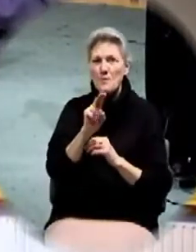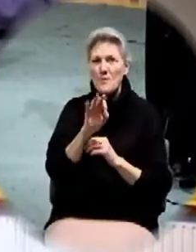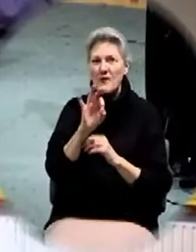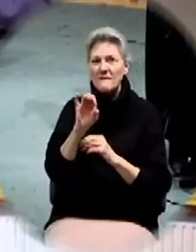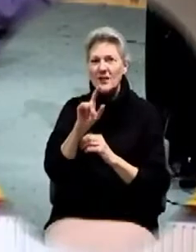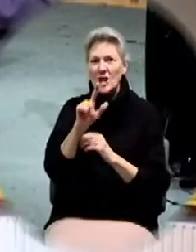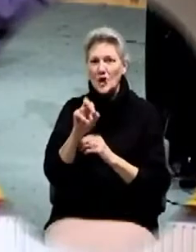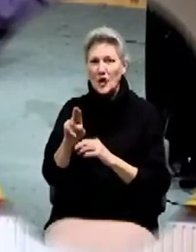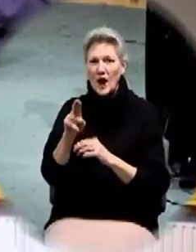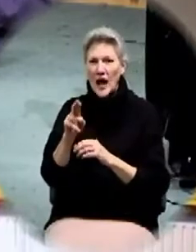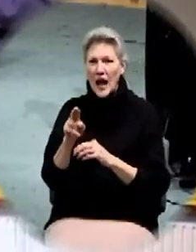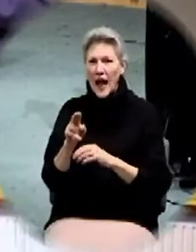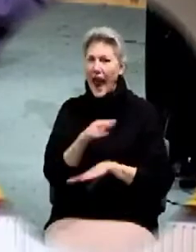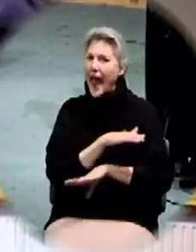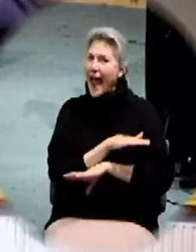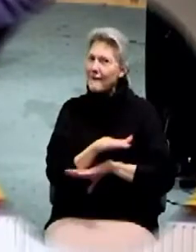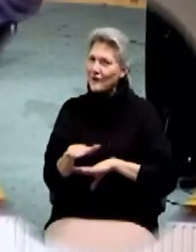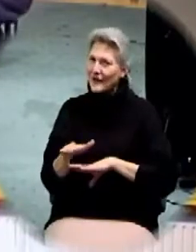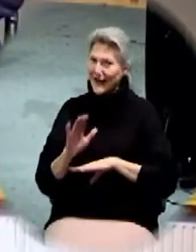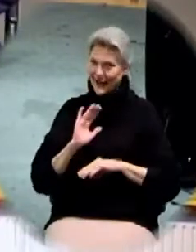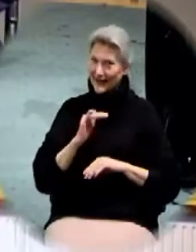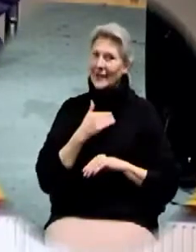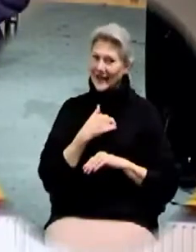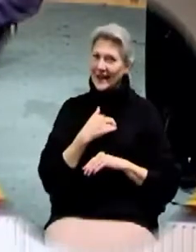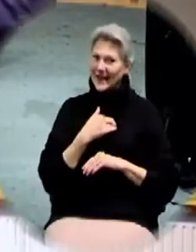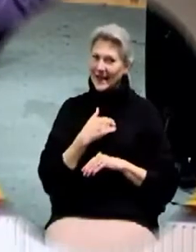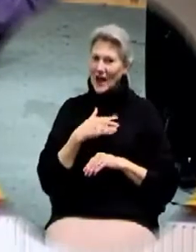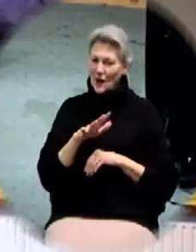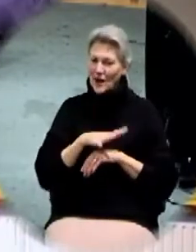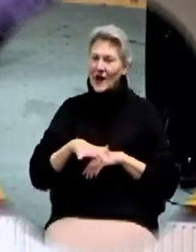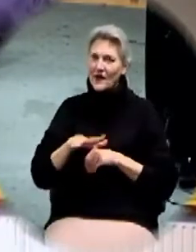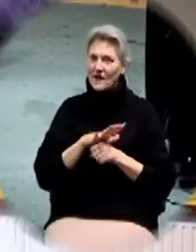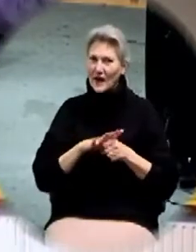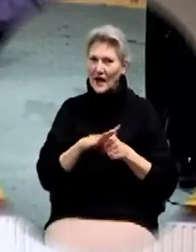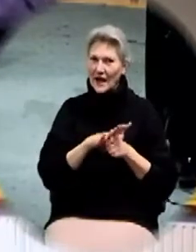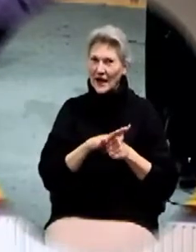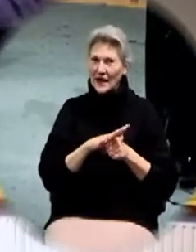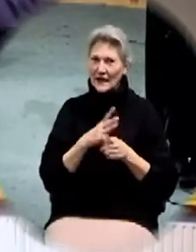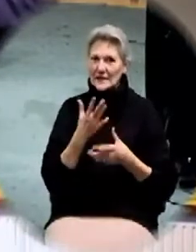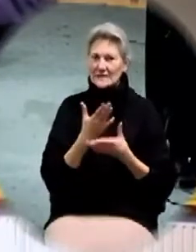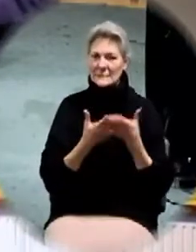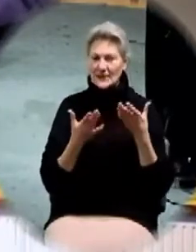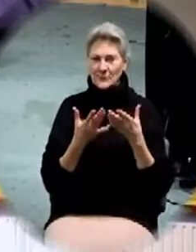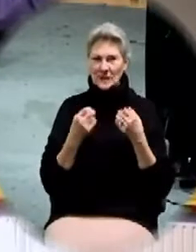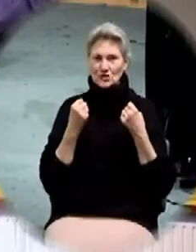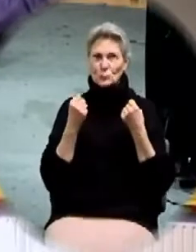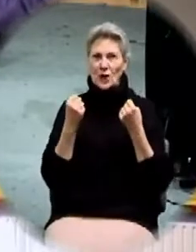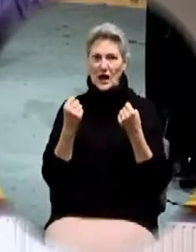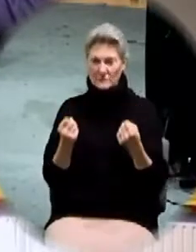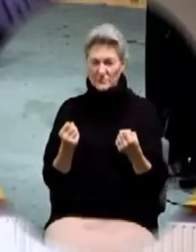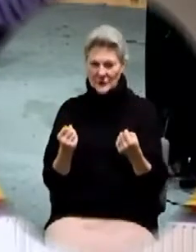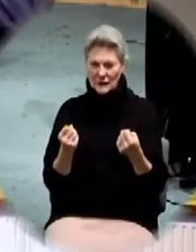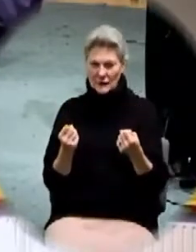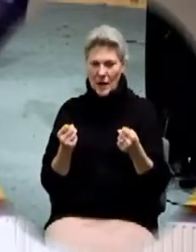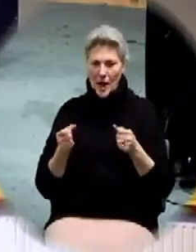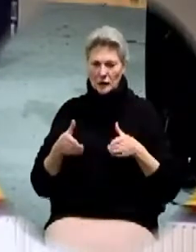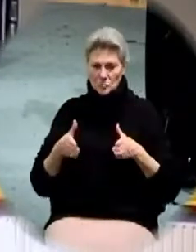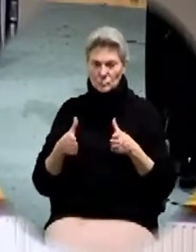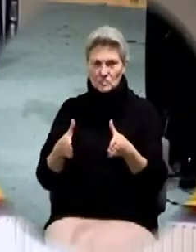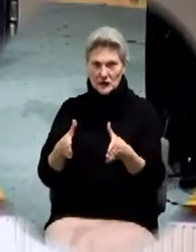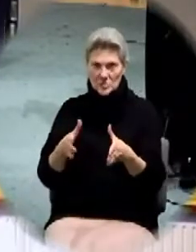Every night in our neighborhood, some guy comes home from work, drives down our 25-mile-an-hour speed limit road,